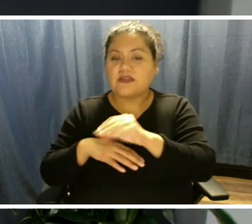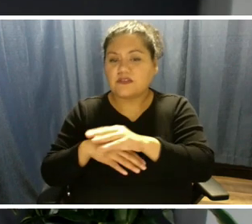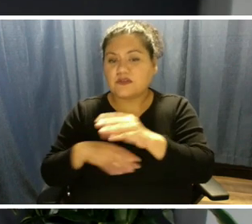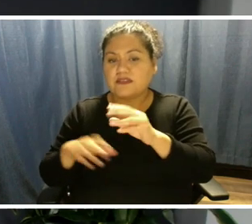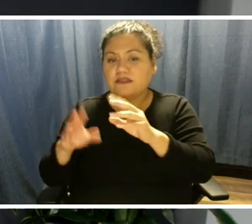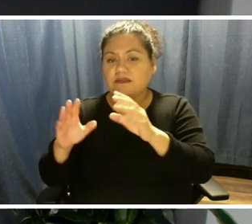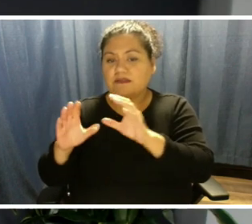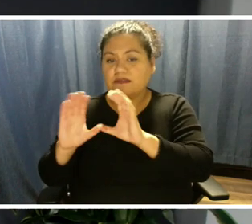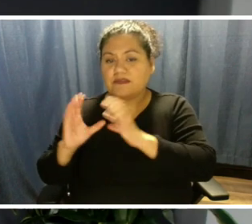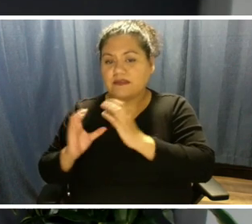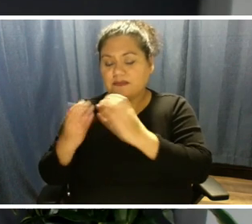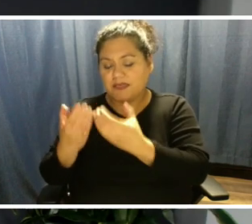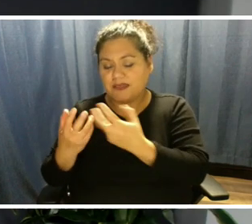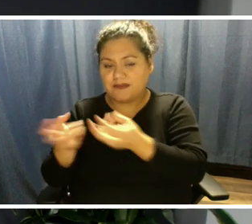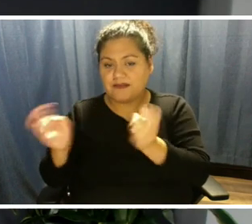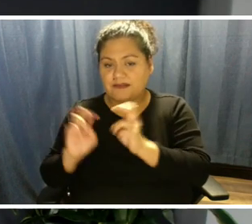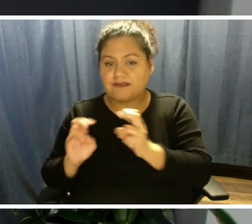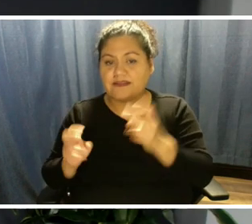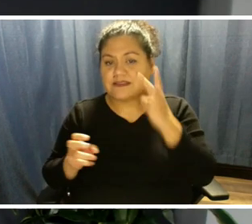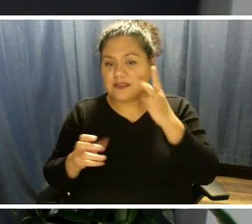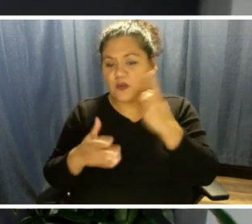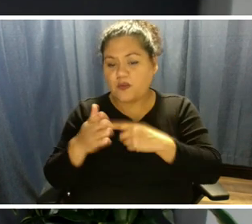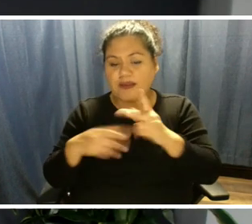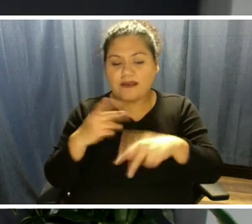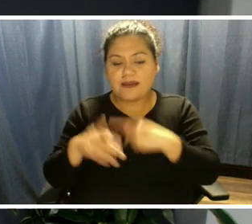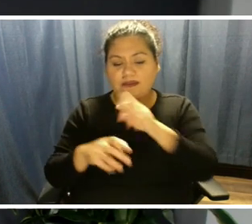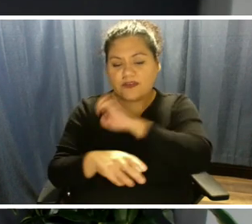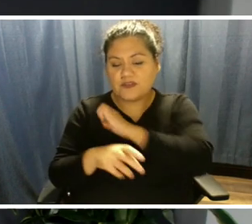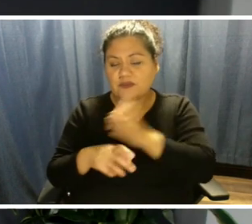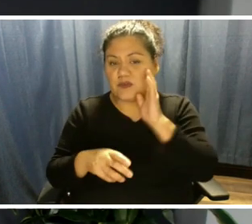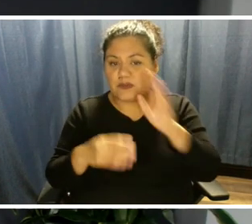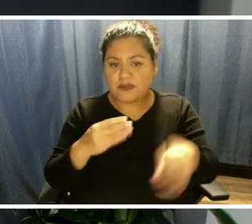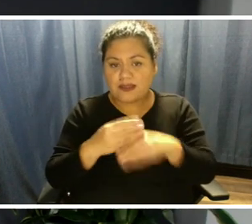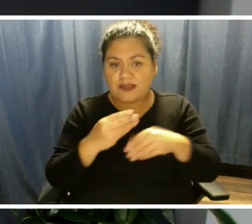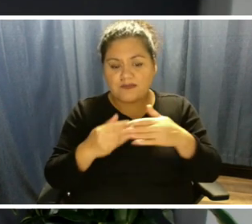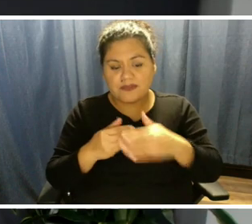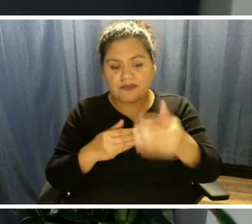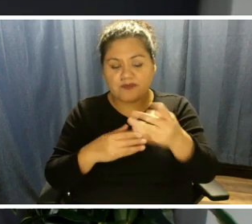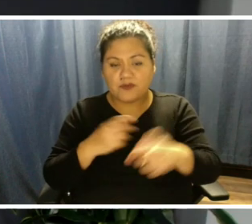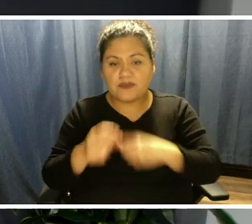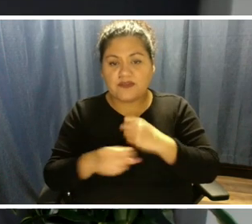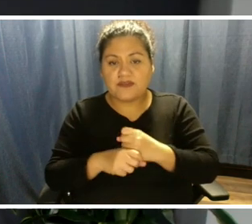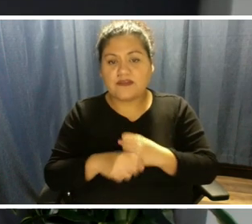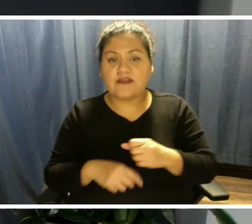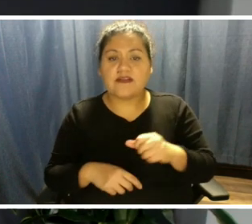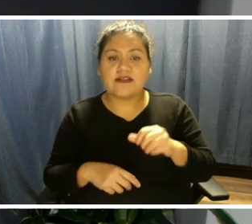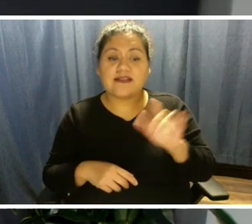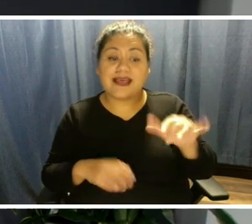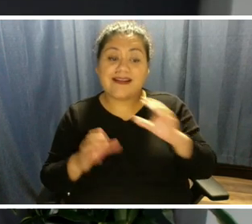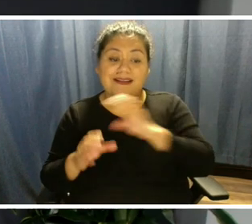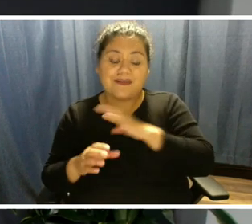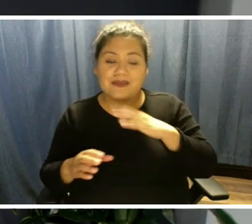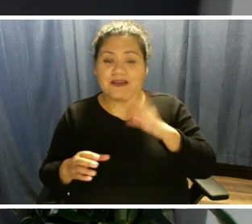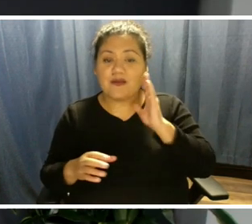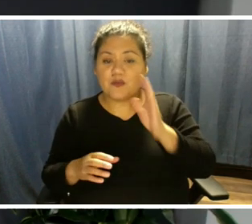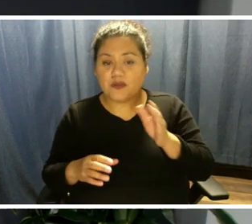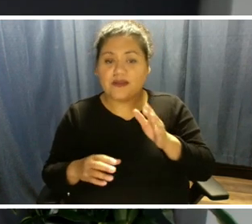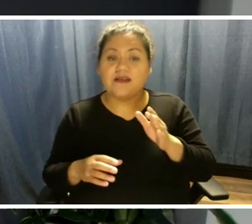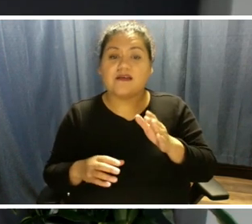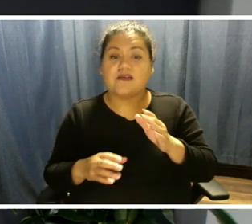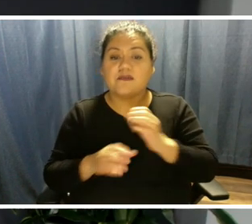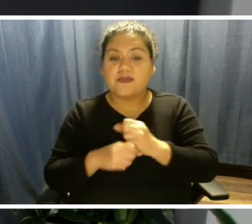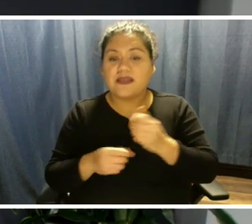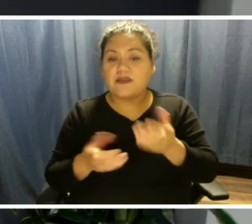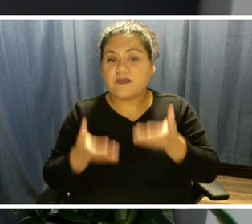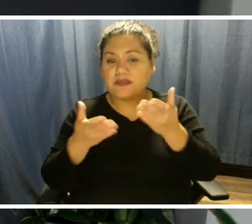power generation resources to be added over the next several years. The rate advisory committee is going to make a recommendation to our